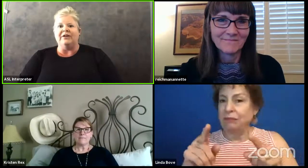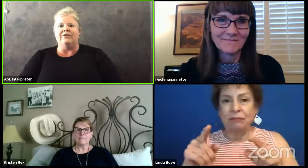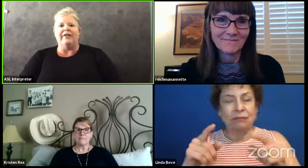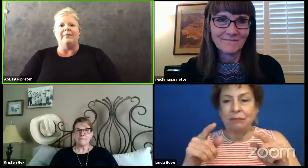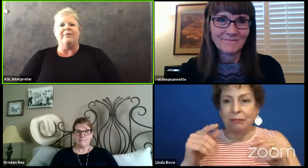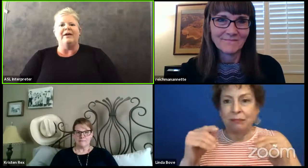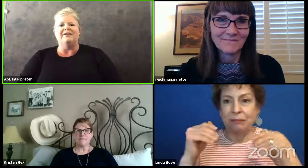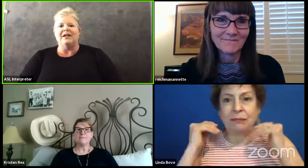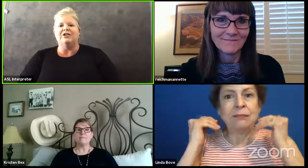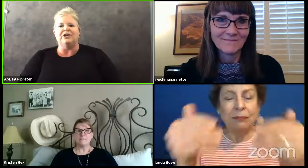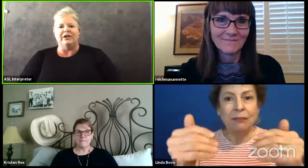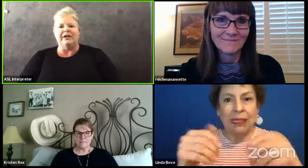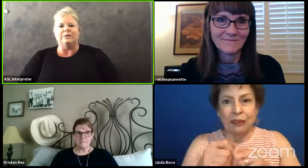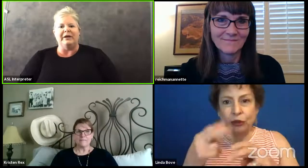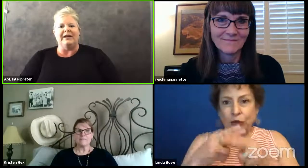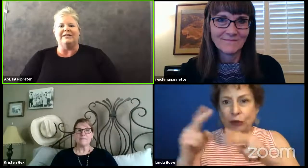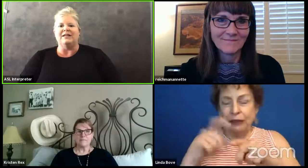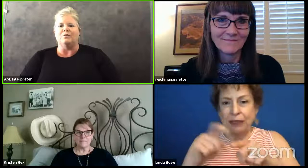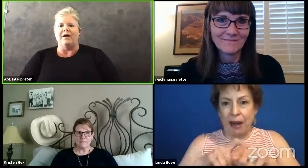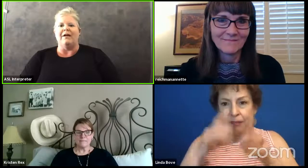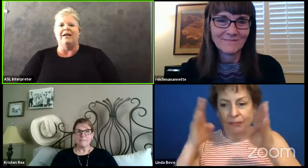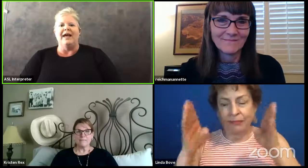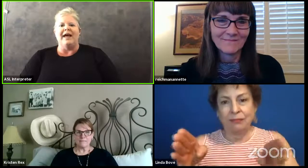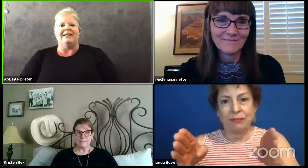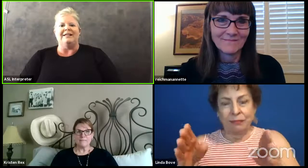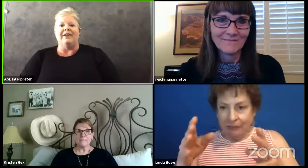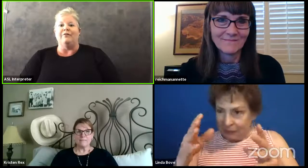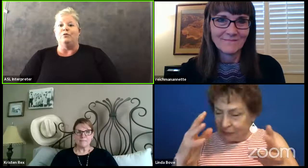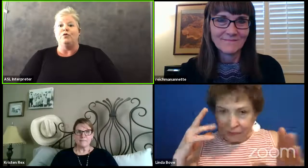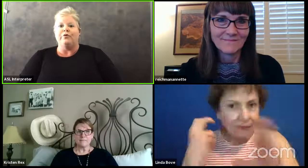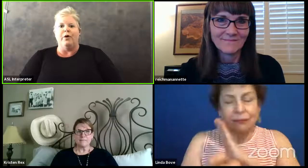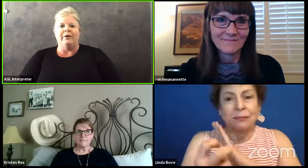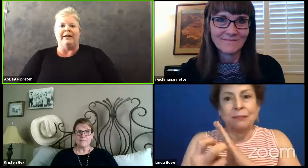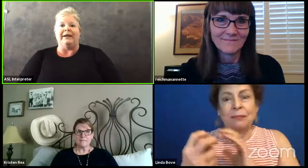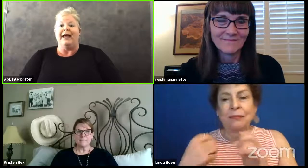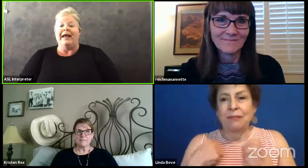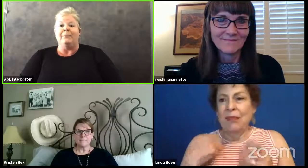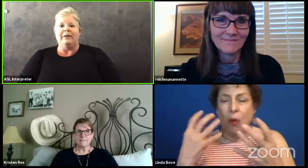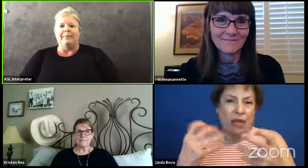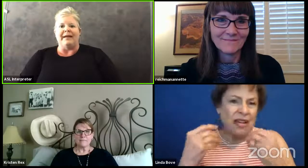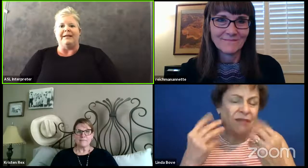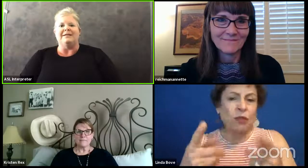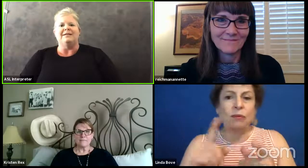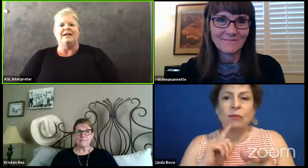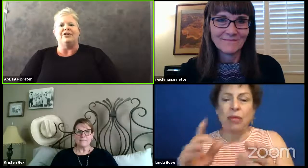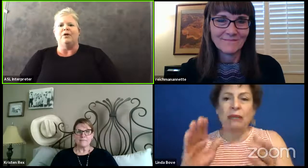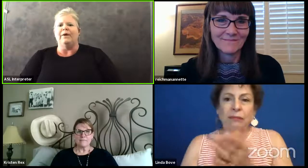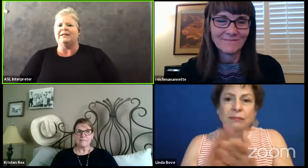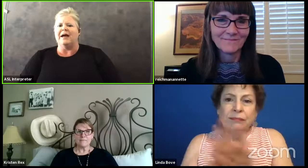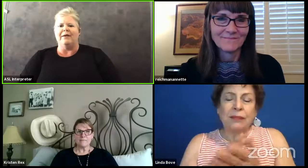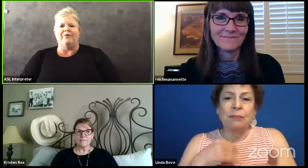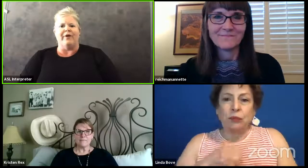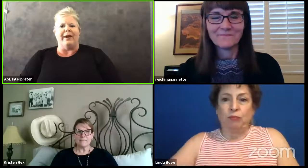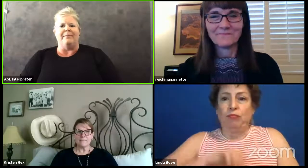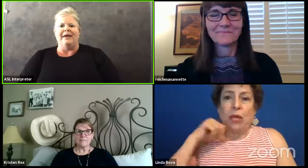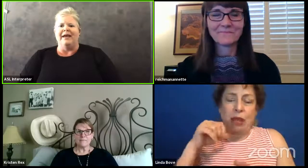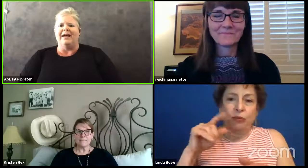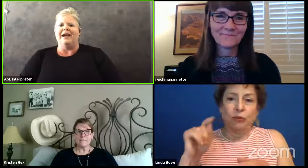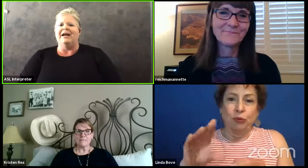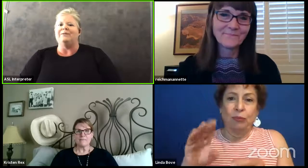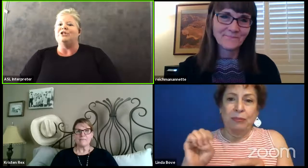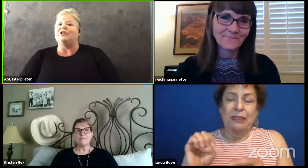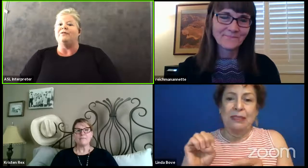challenging for them, but such a good experience as well as they've moved forward and implemented in such a quick timeframe.